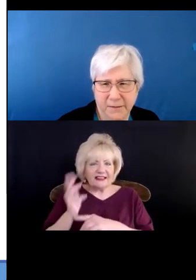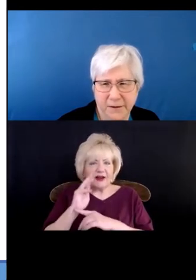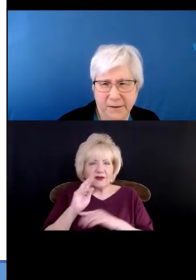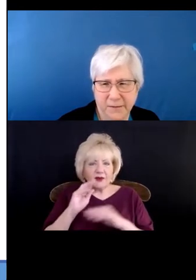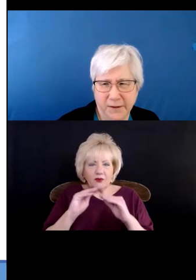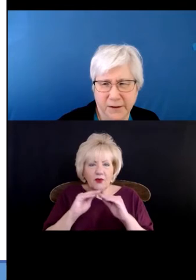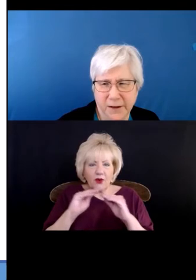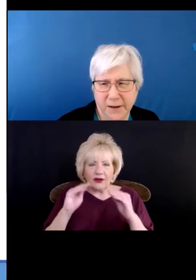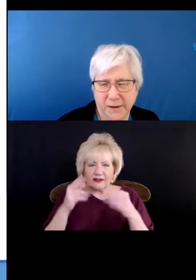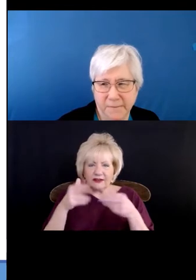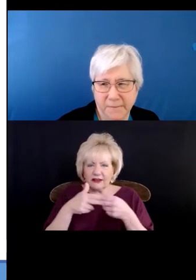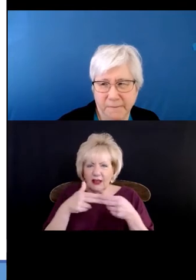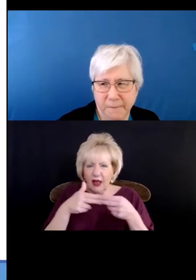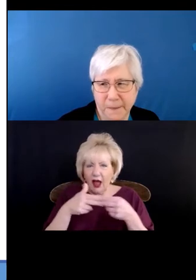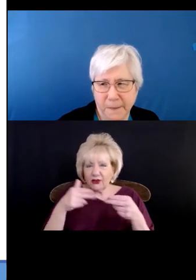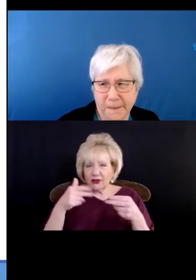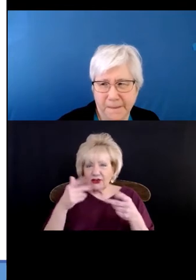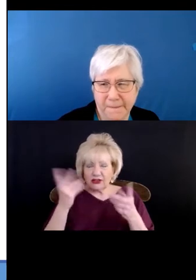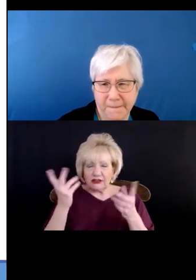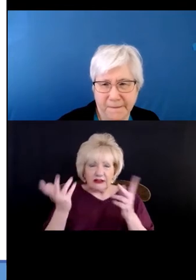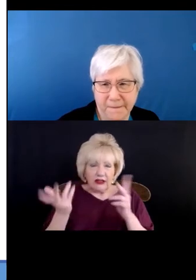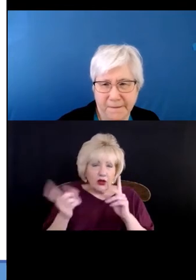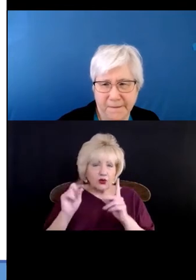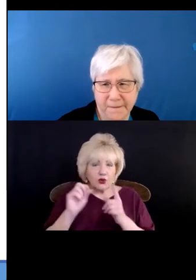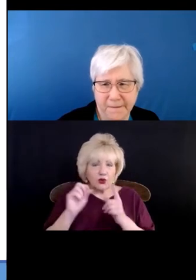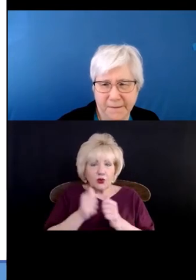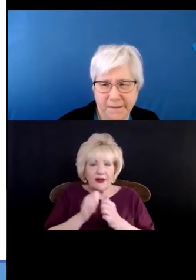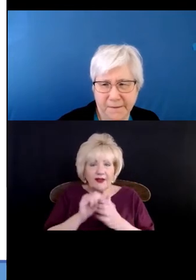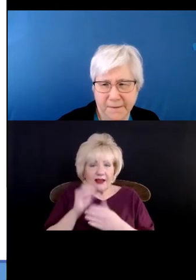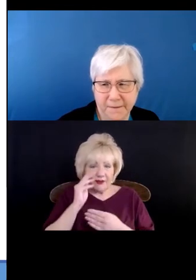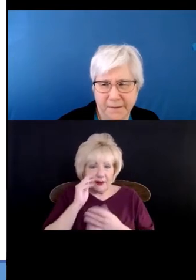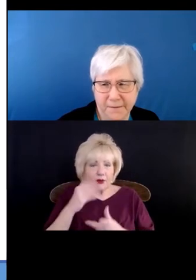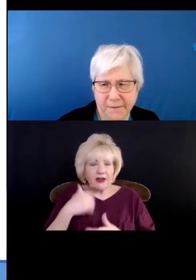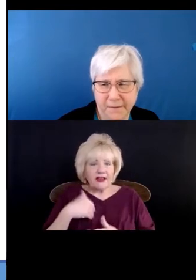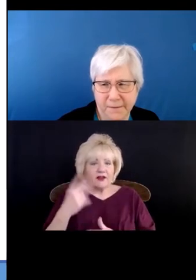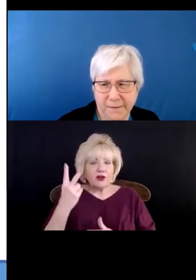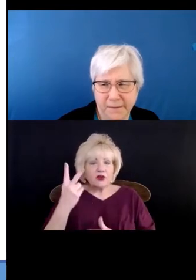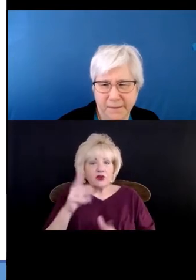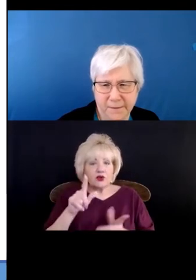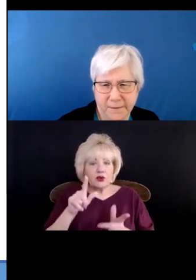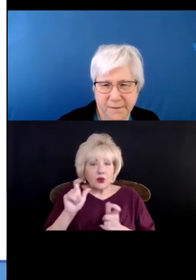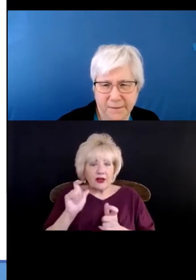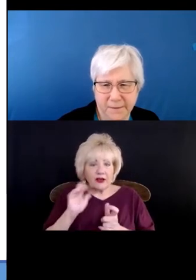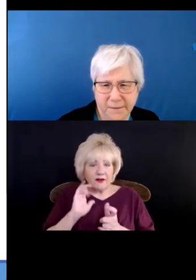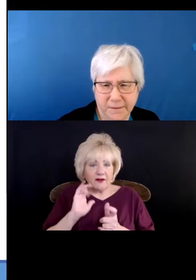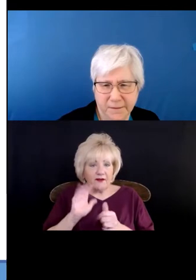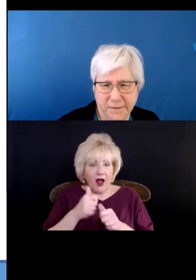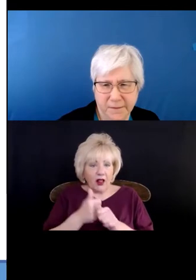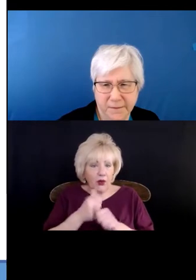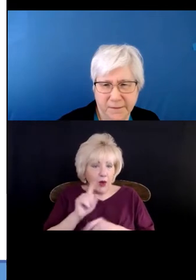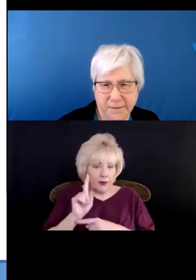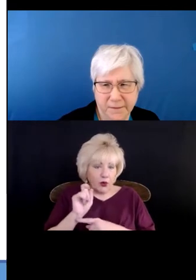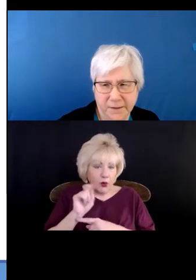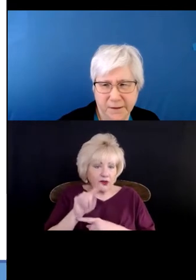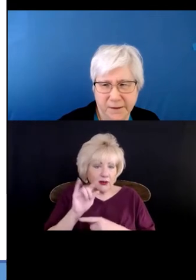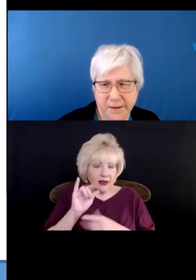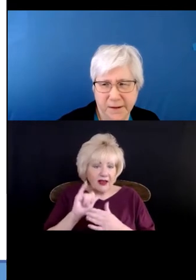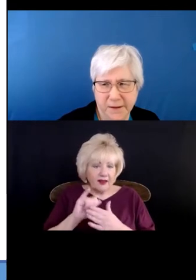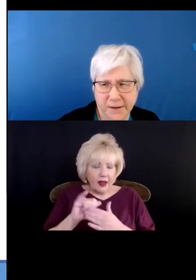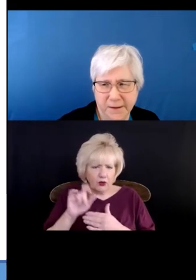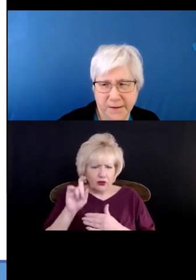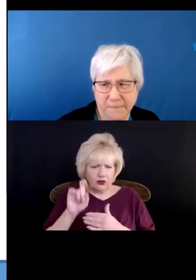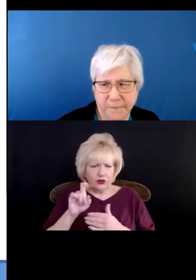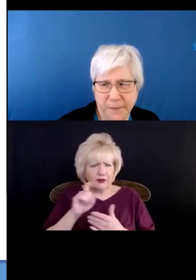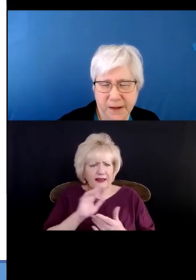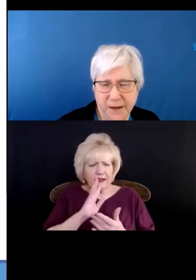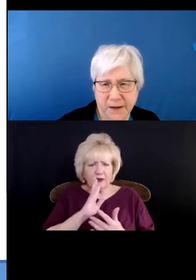what you will. I do also want to let you know that we have two very quick follow-up questions that I think we should address before we move on to the